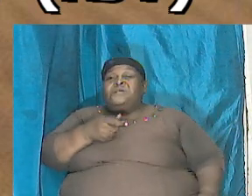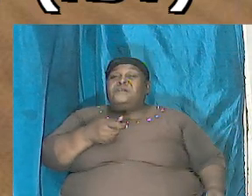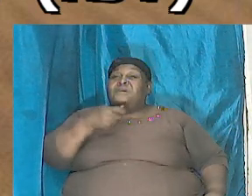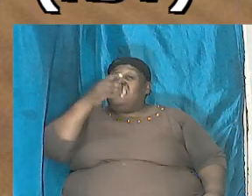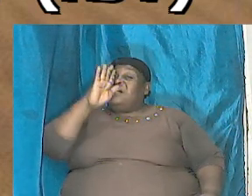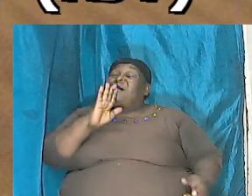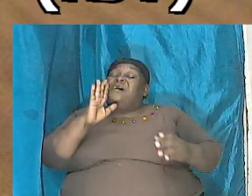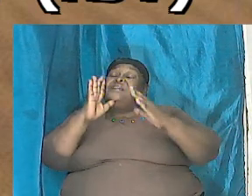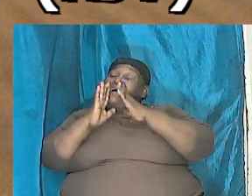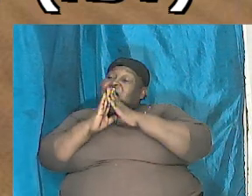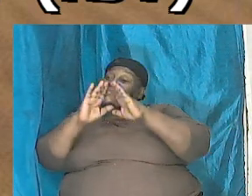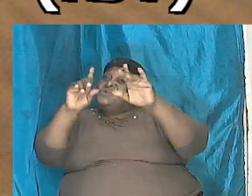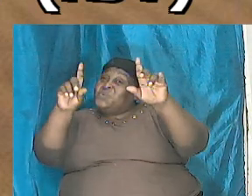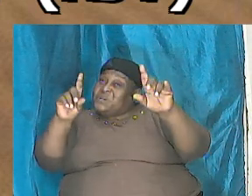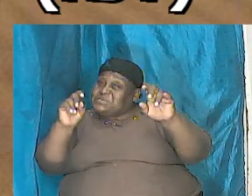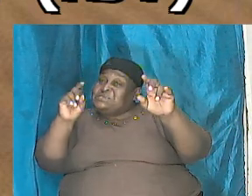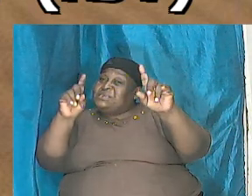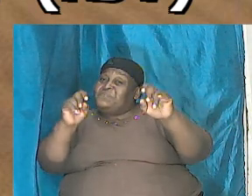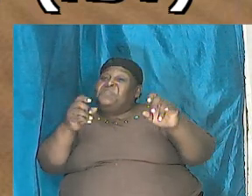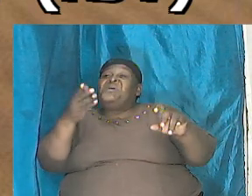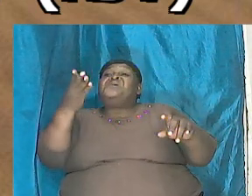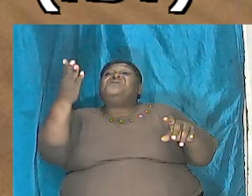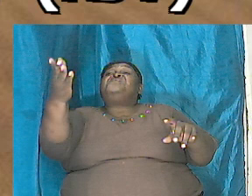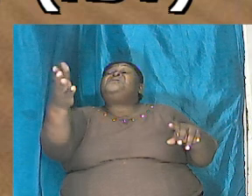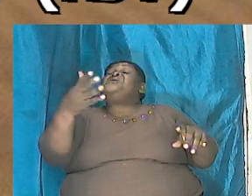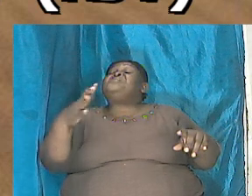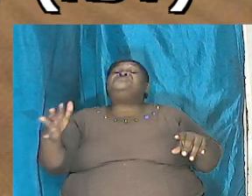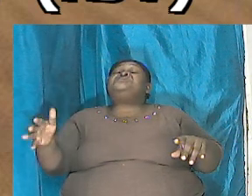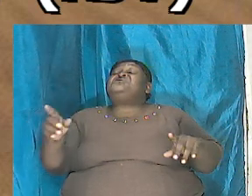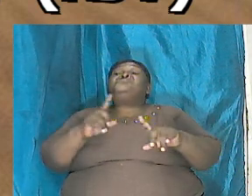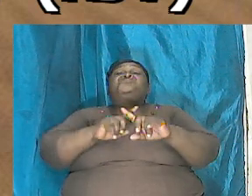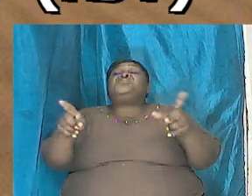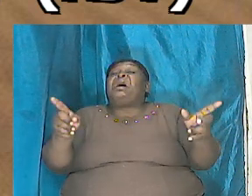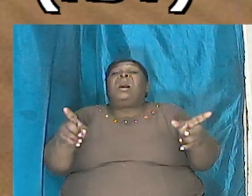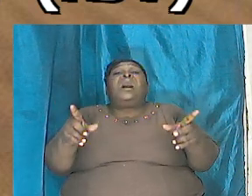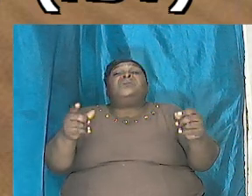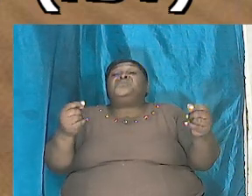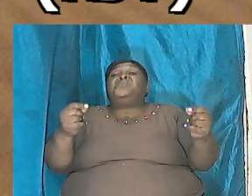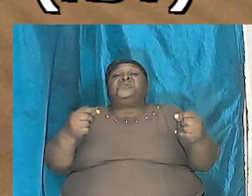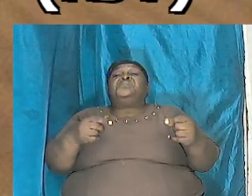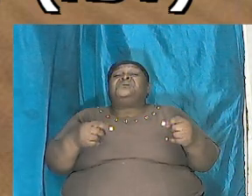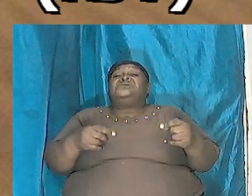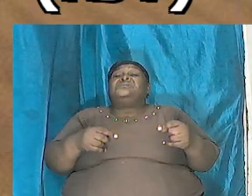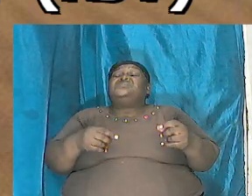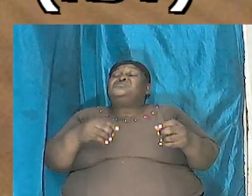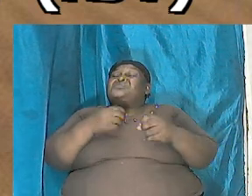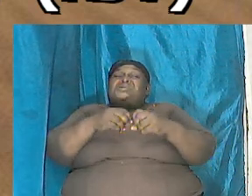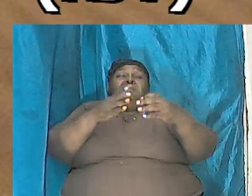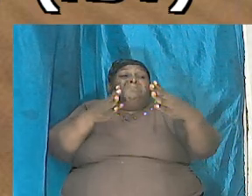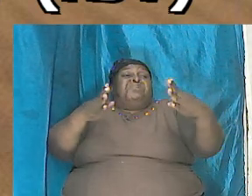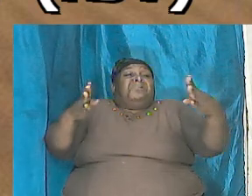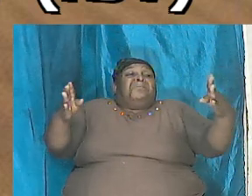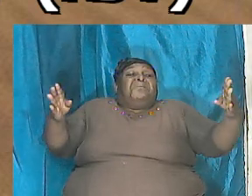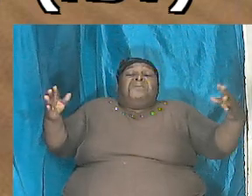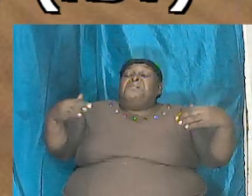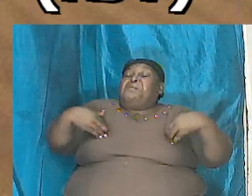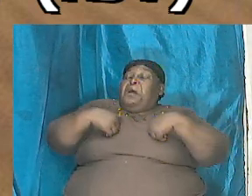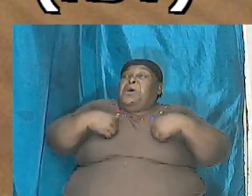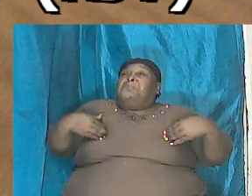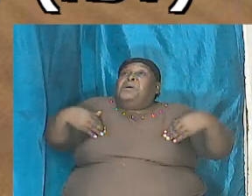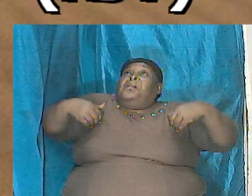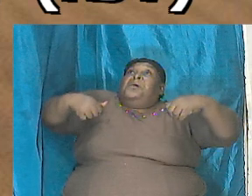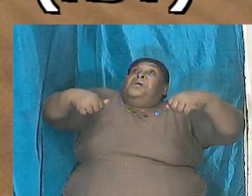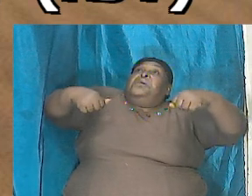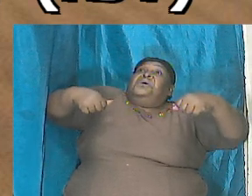asking questions like these things you cannot do it this is such a massive beast it is